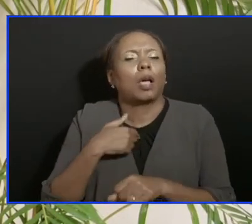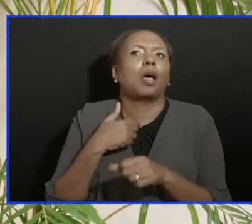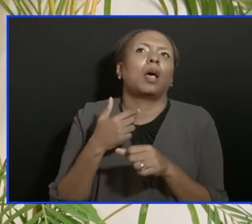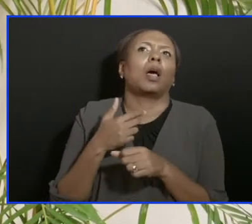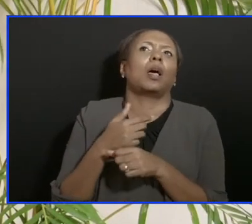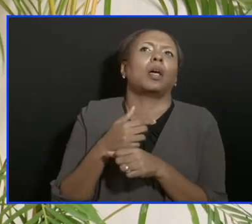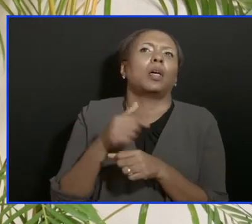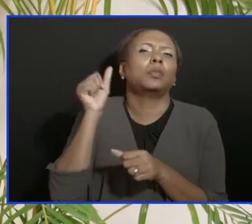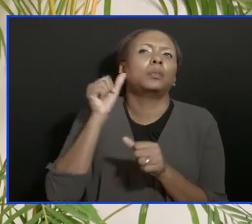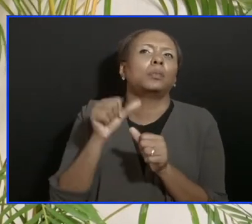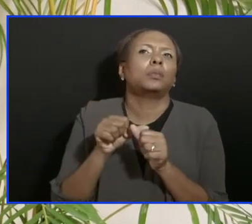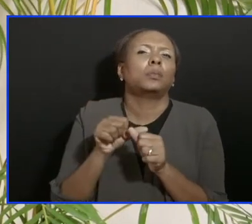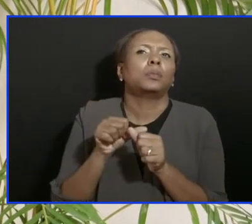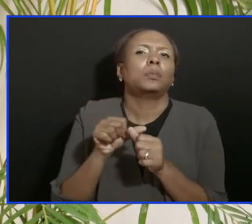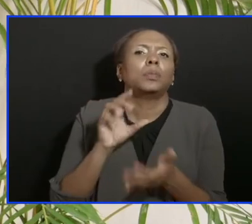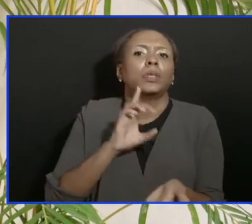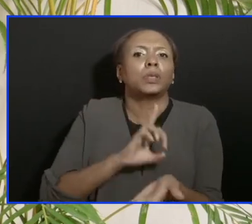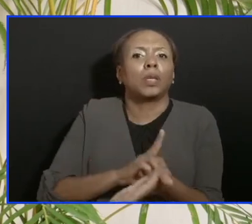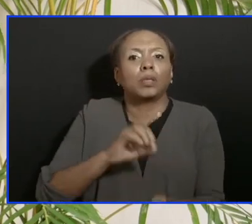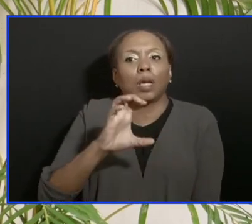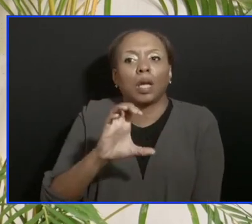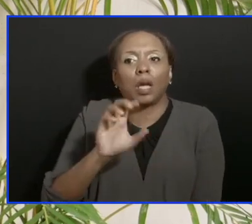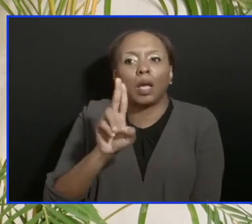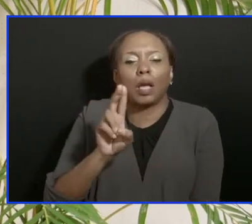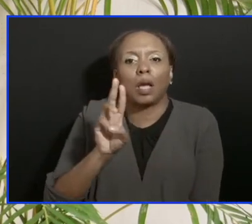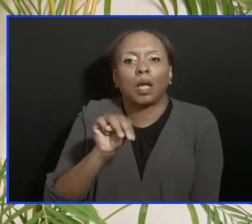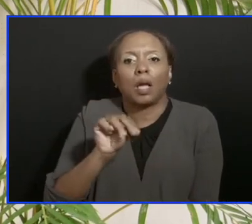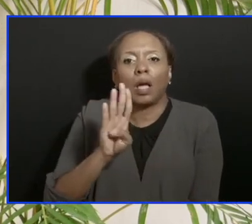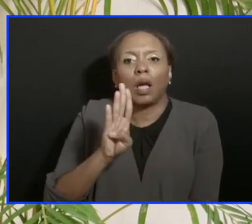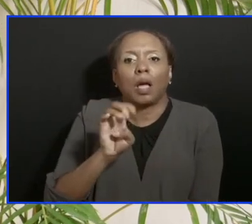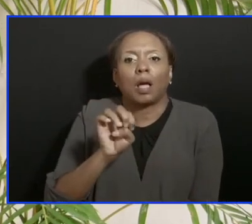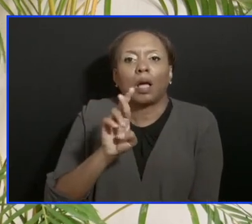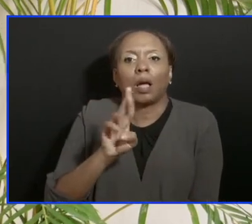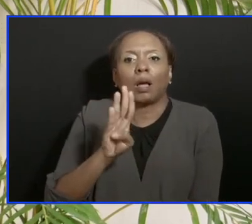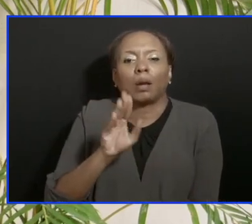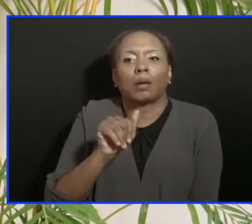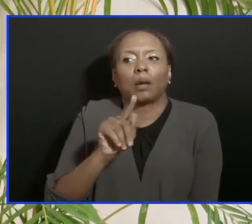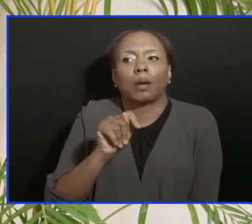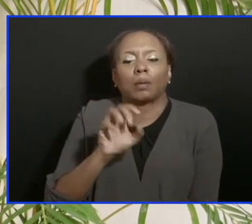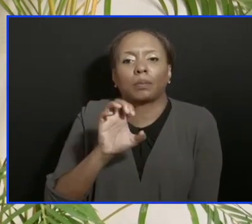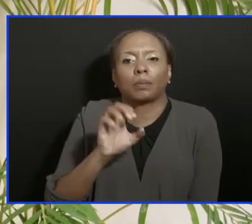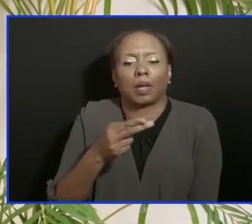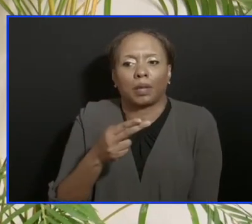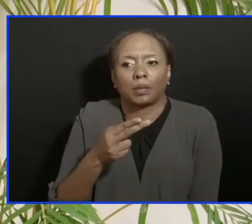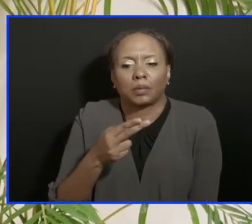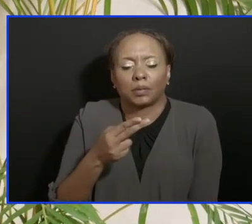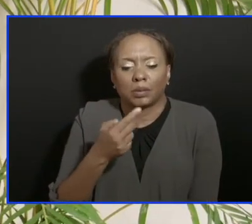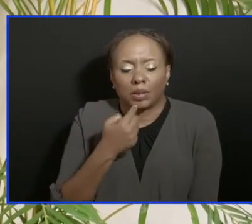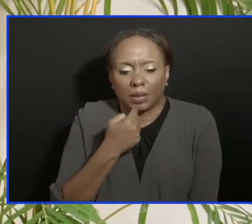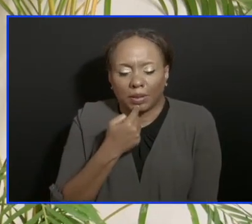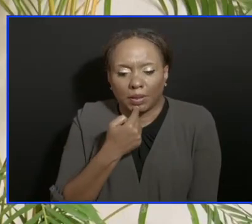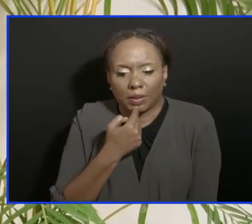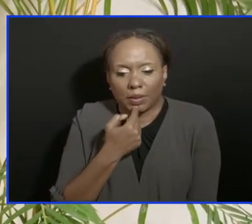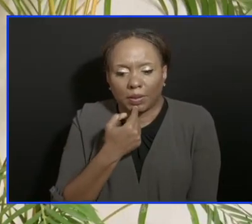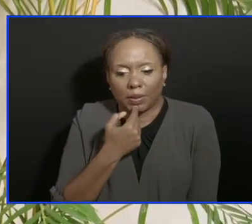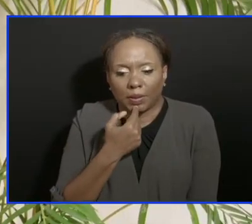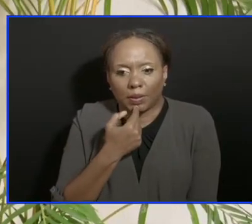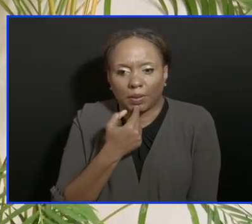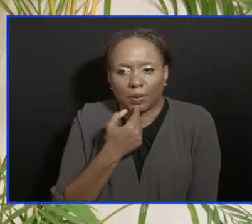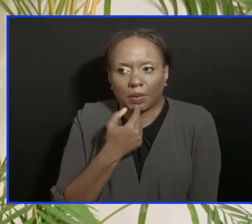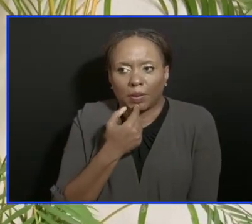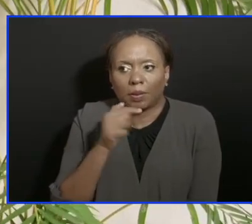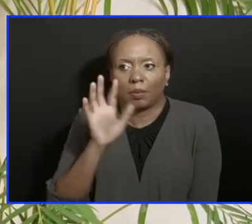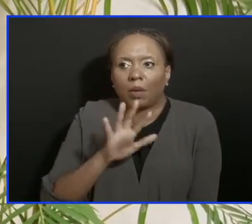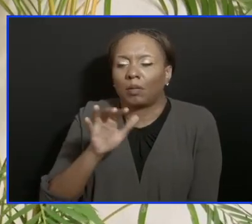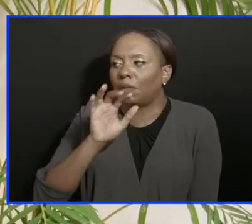Dr. Comenbach giving some figures during a press conference, and I think she had indicated at that time about 500.